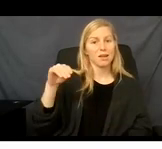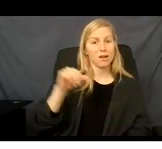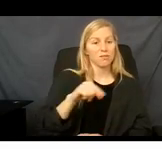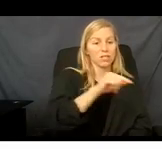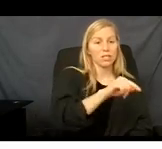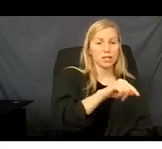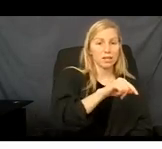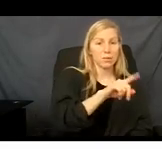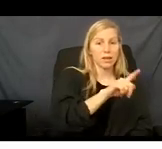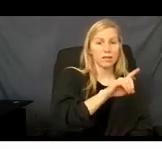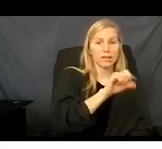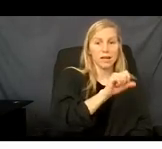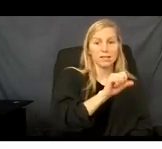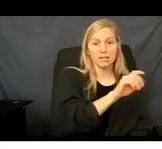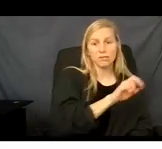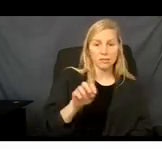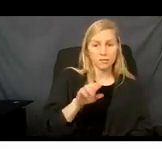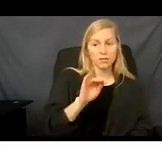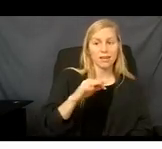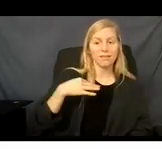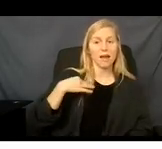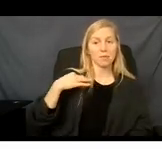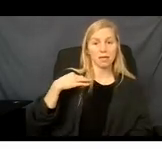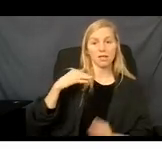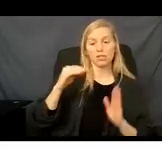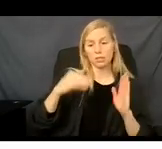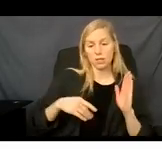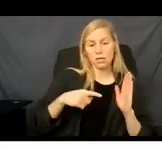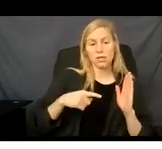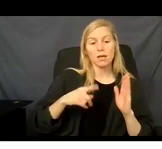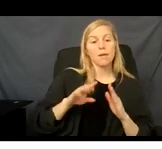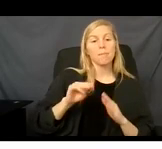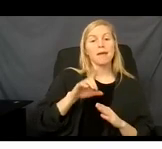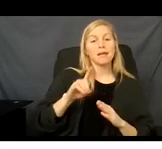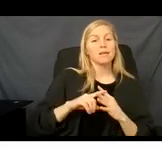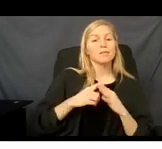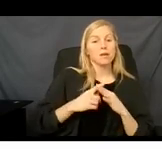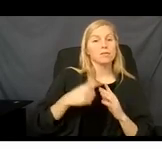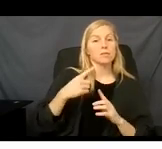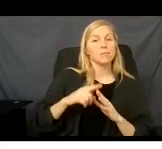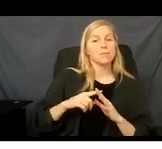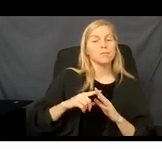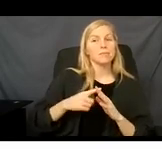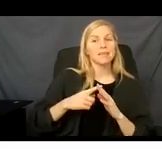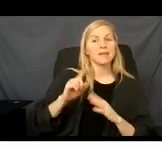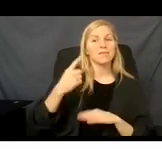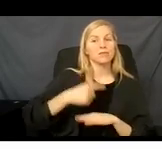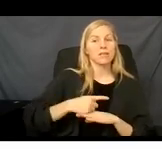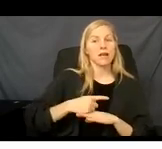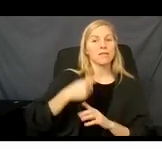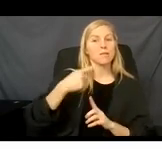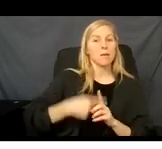if they run the application, since Medicaid start from the beginning of the month of the application,